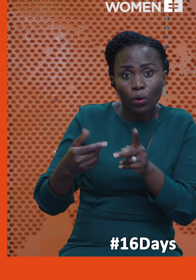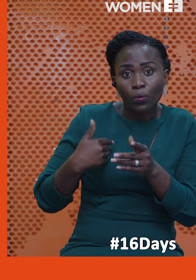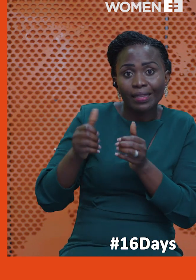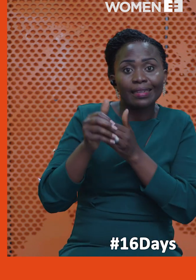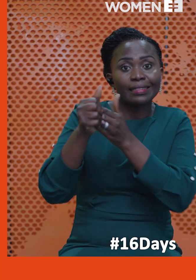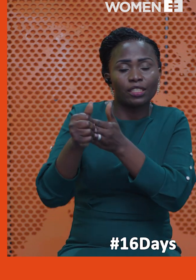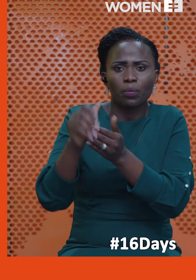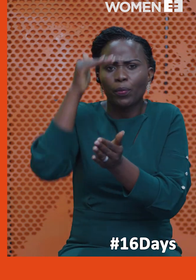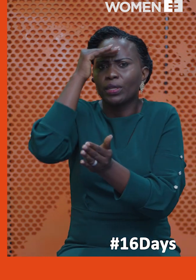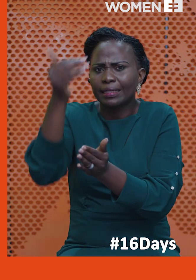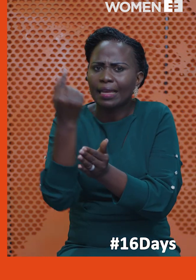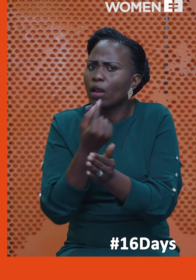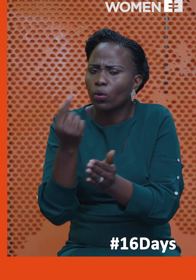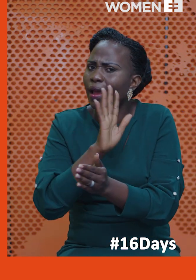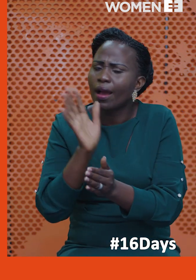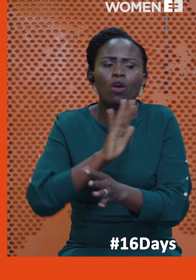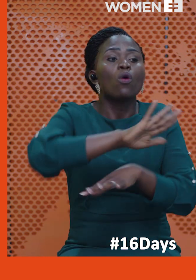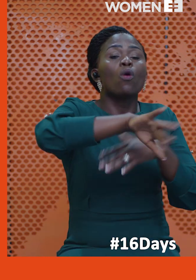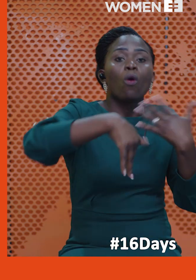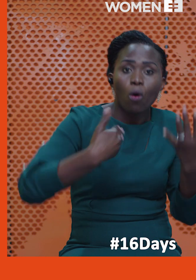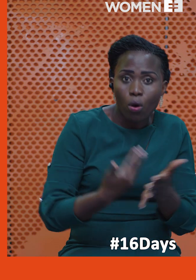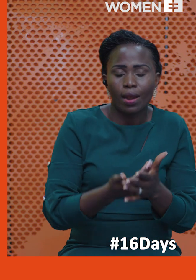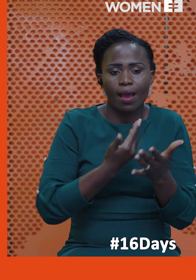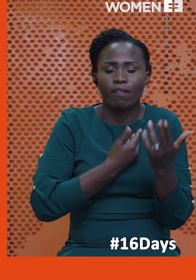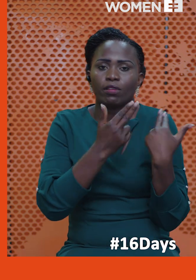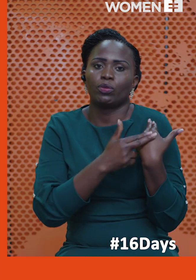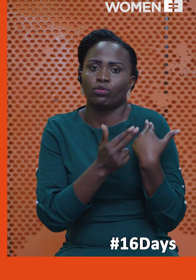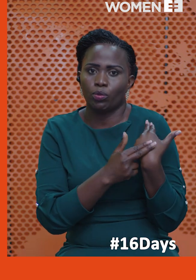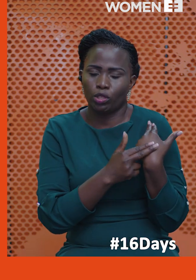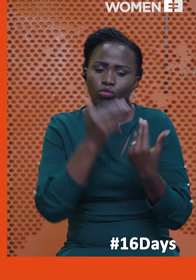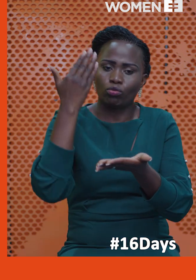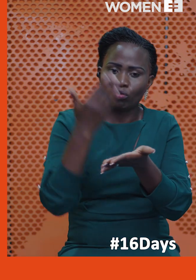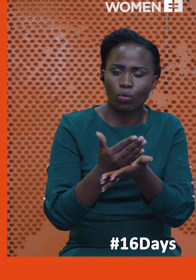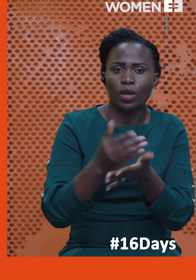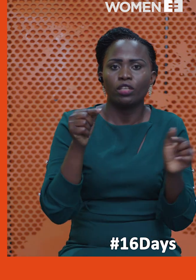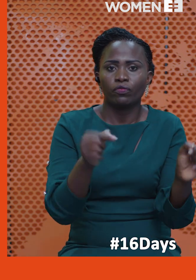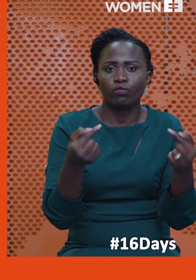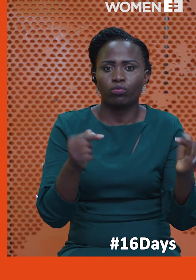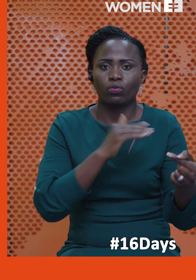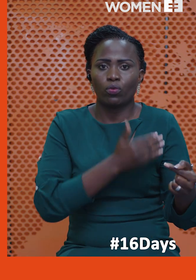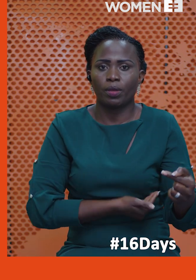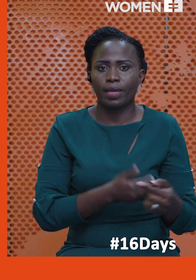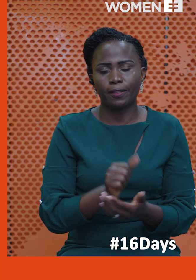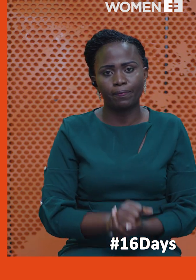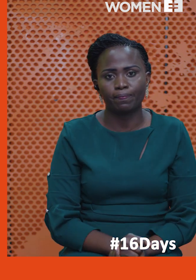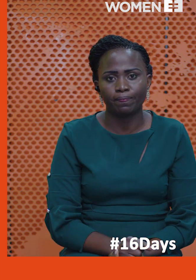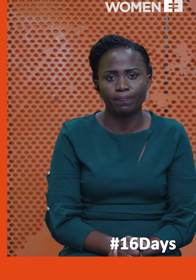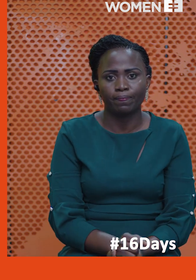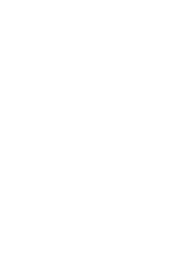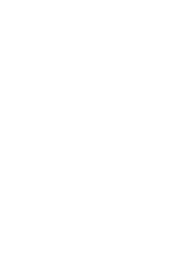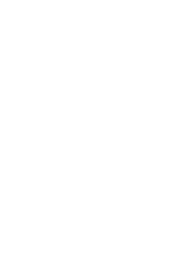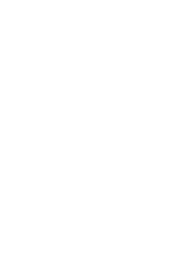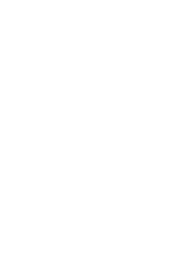people in positions, for example, the police. Everyone has a role to play to end violence against